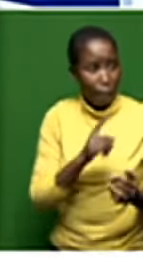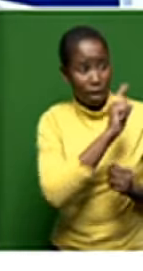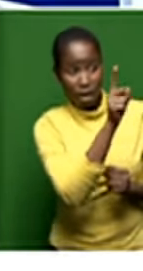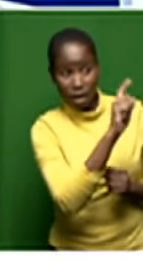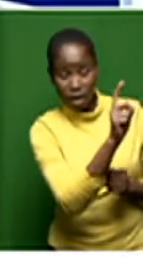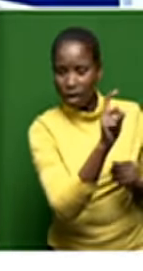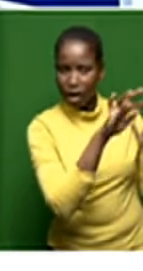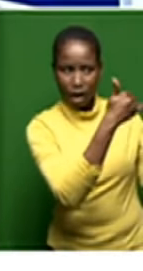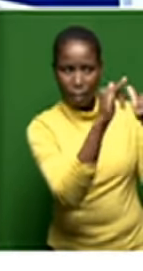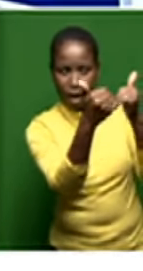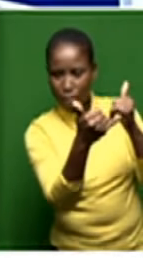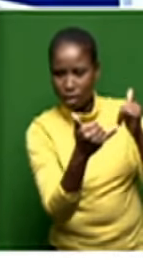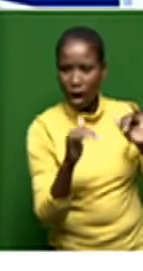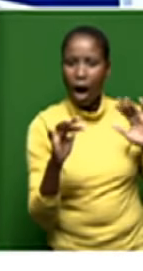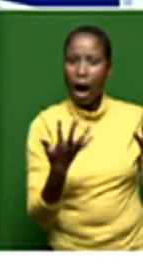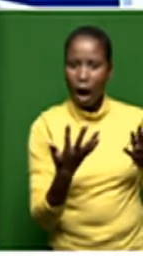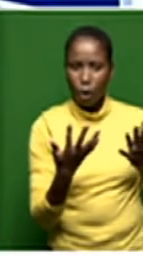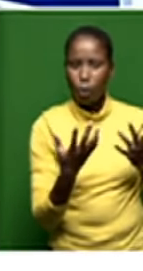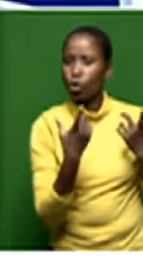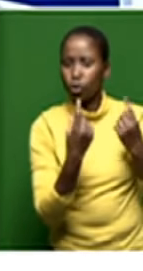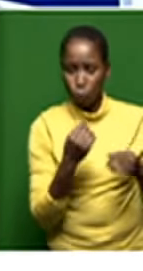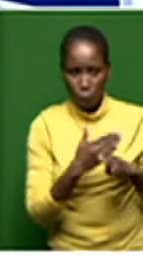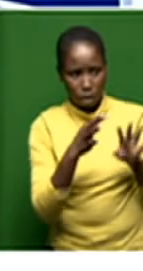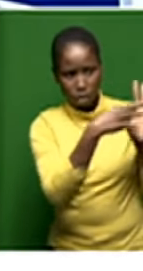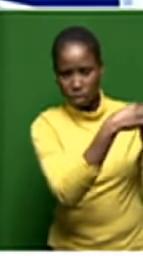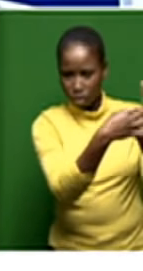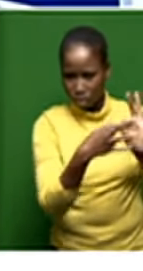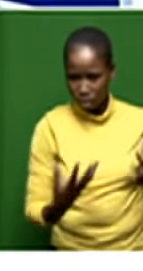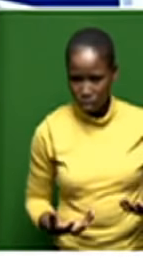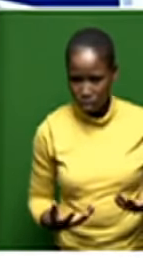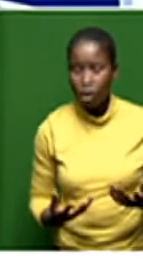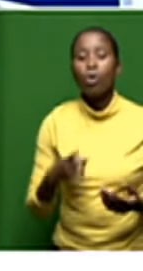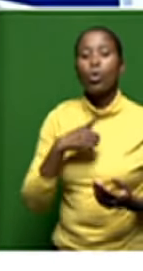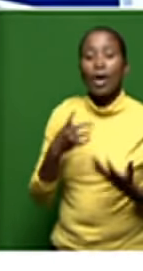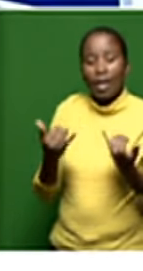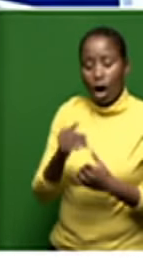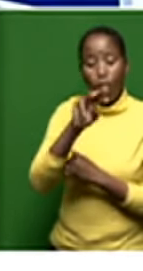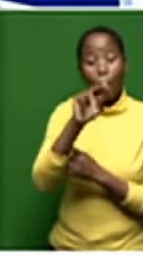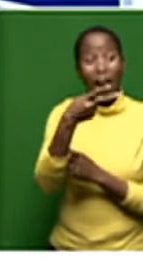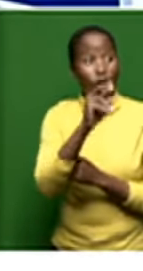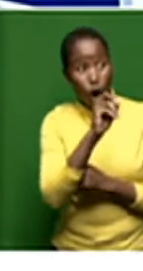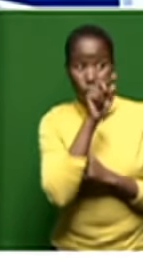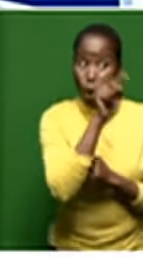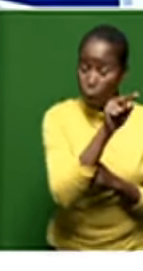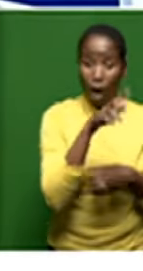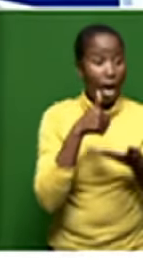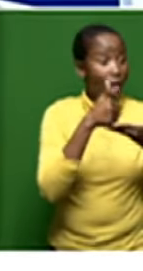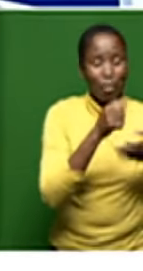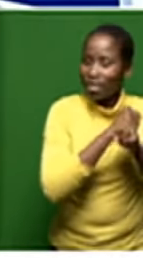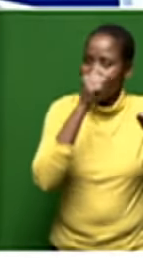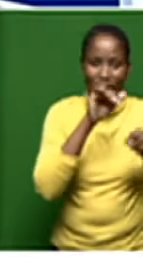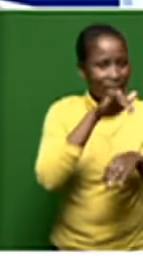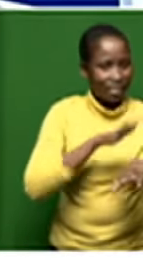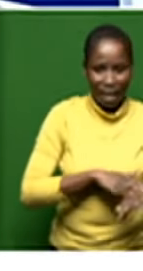were going to live side by side and also mango was not under business rescue at that time so